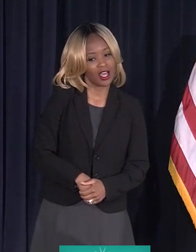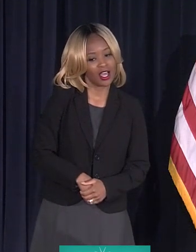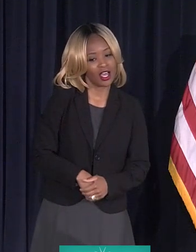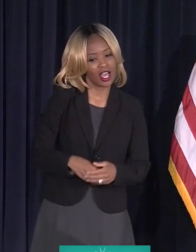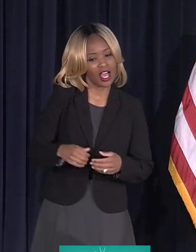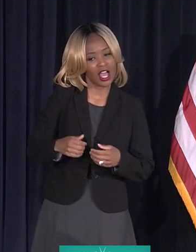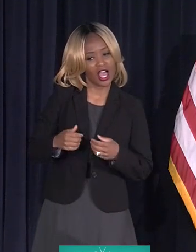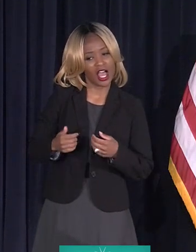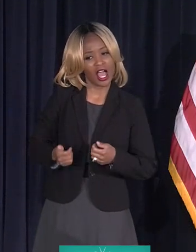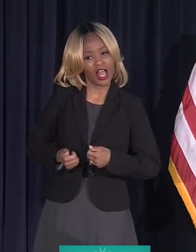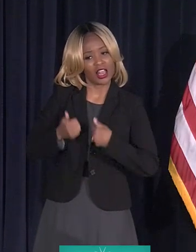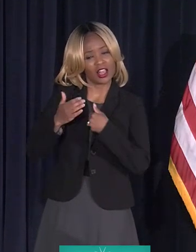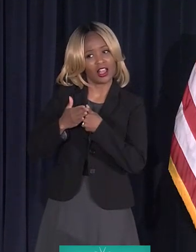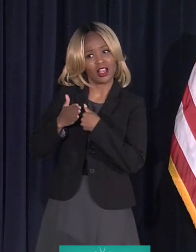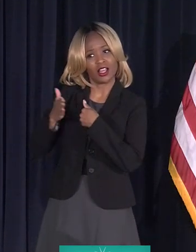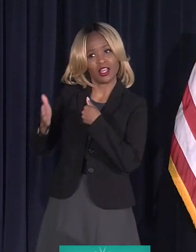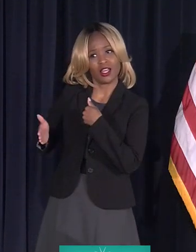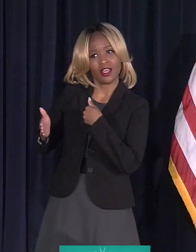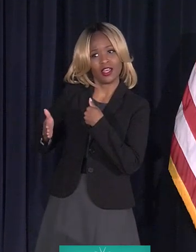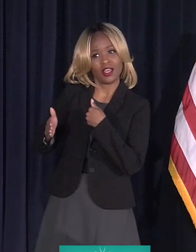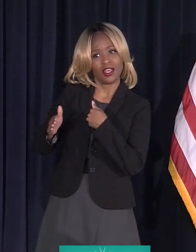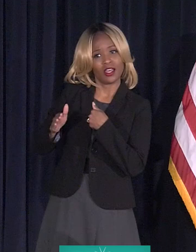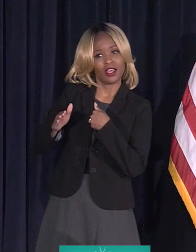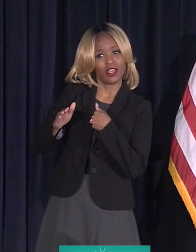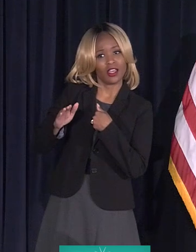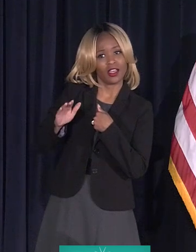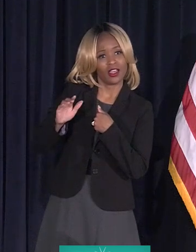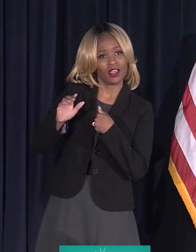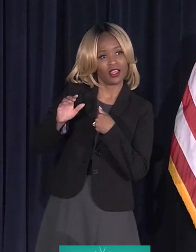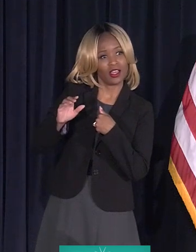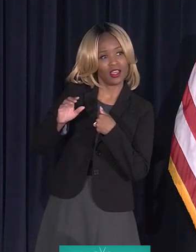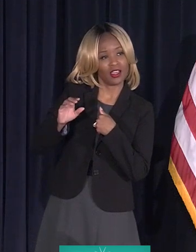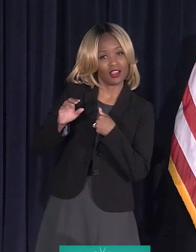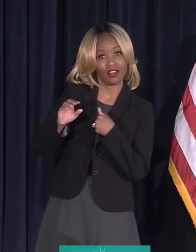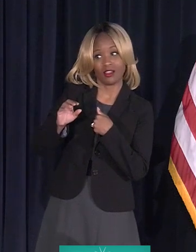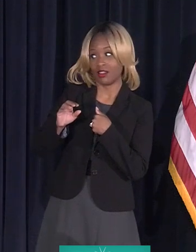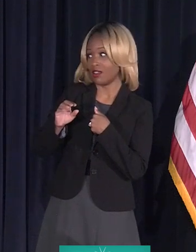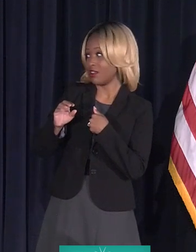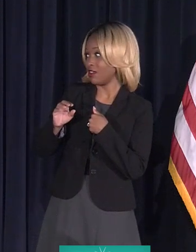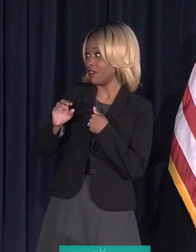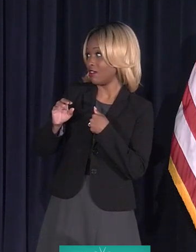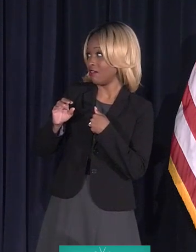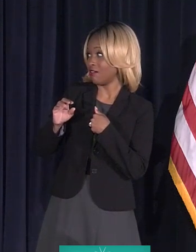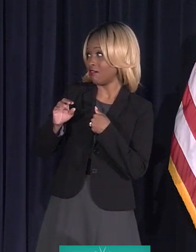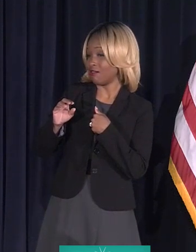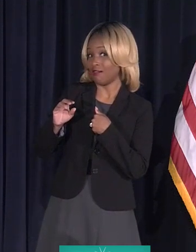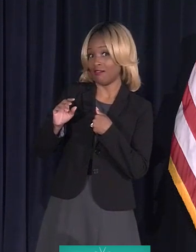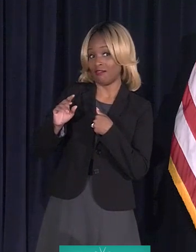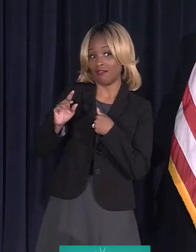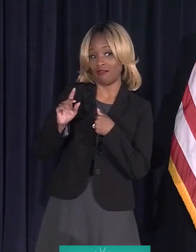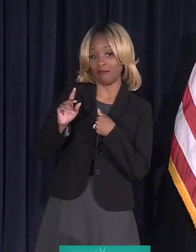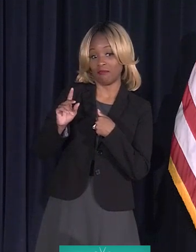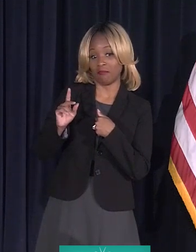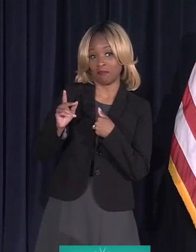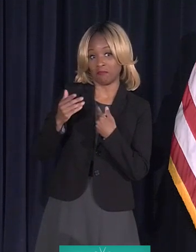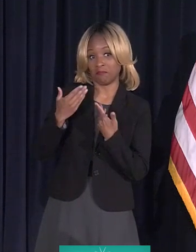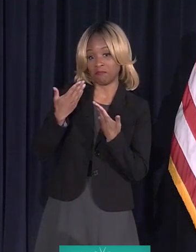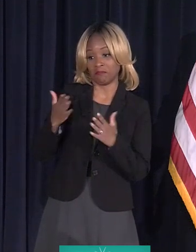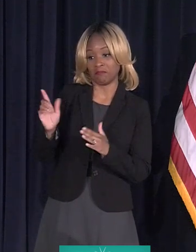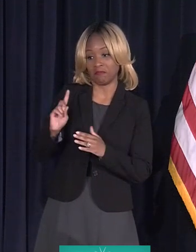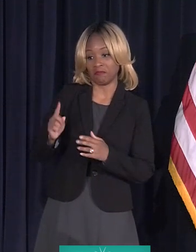block off of Benito from the Chrysler plant. Right. I'm two blocks from there. Right. And we're supposed to get a grant to repair our home.